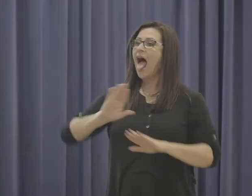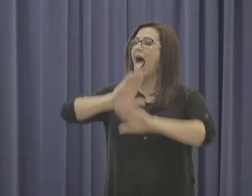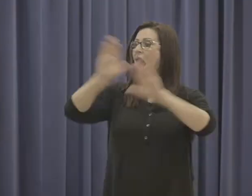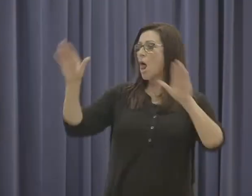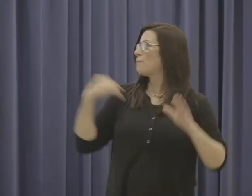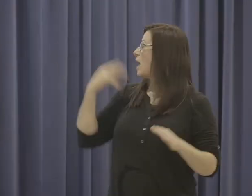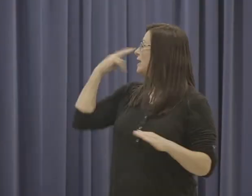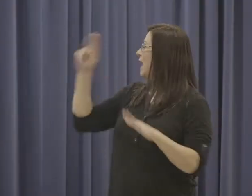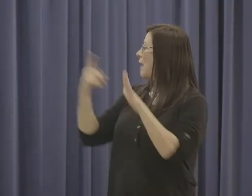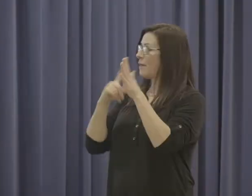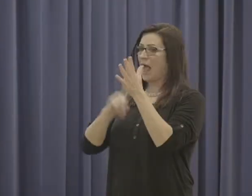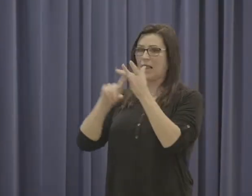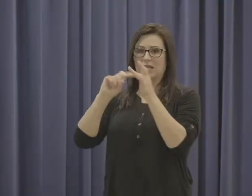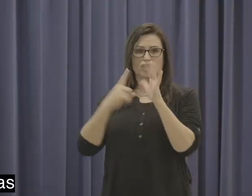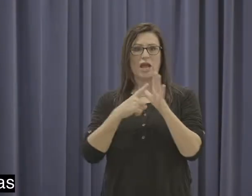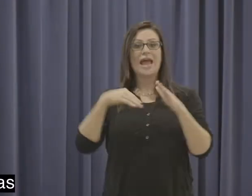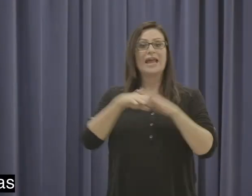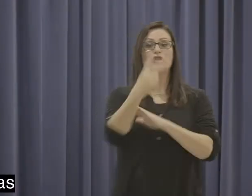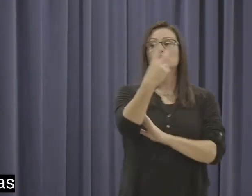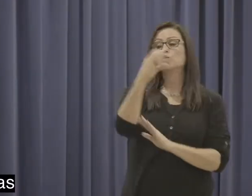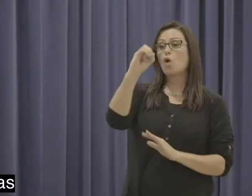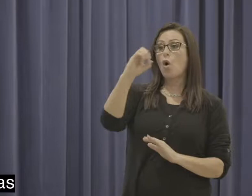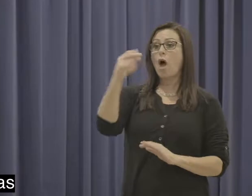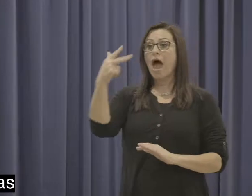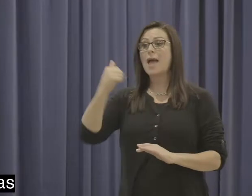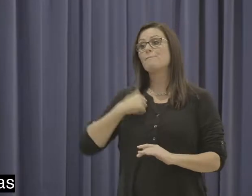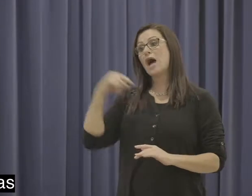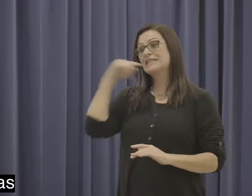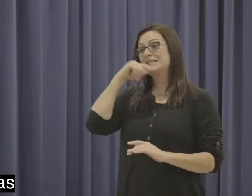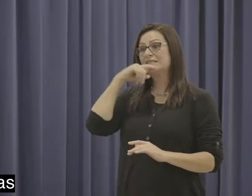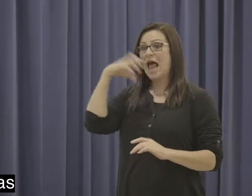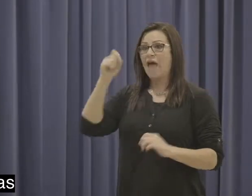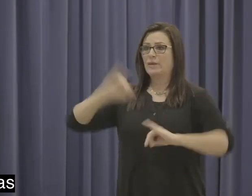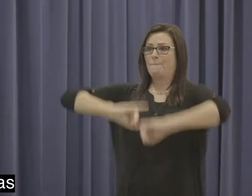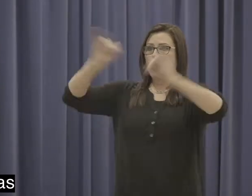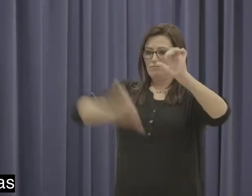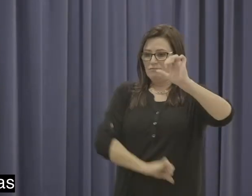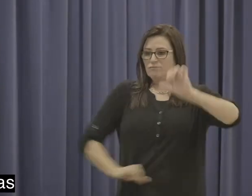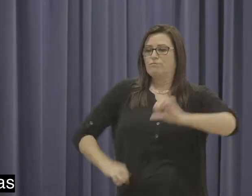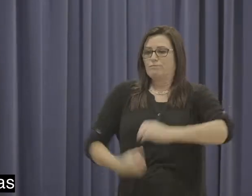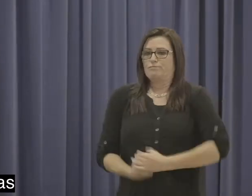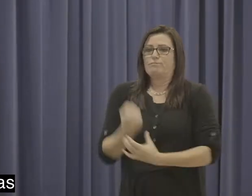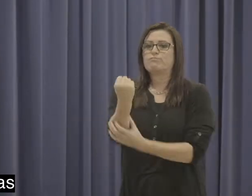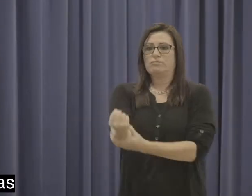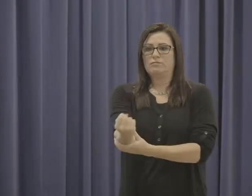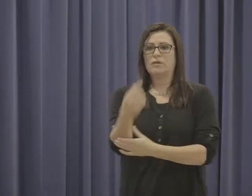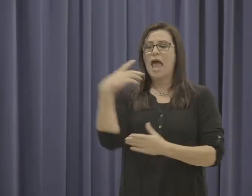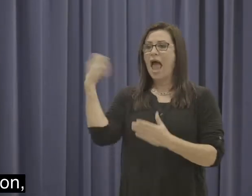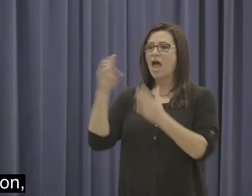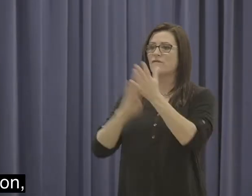Hello, my name is Alicia. In 2008 my son Mako was born by emergency caesarean.